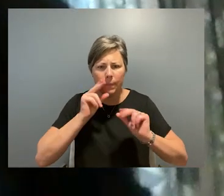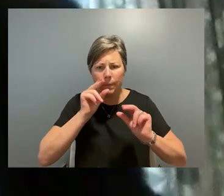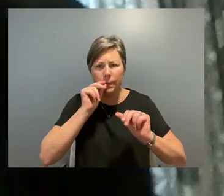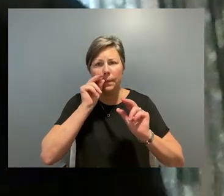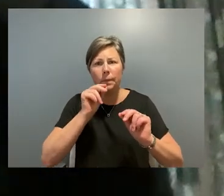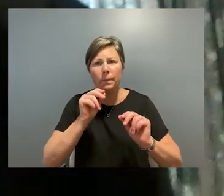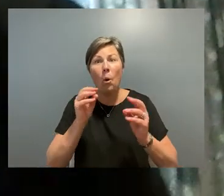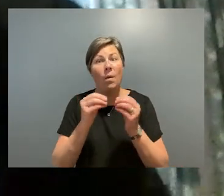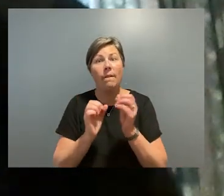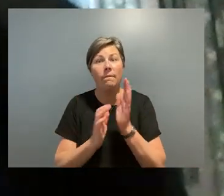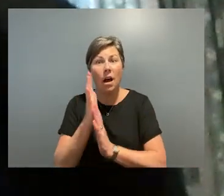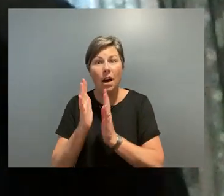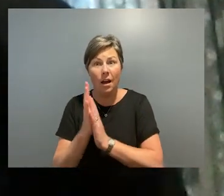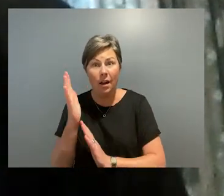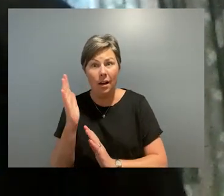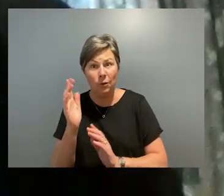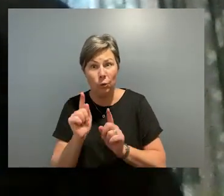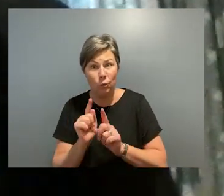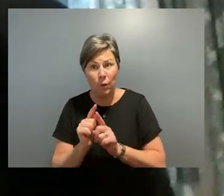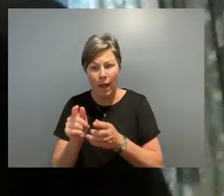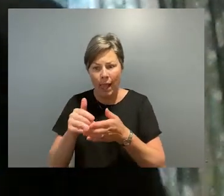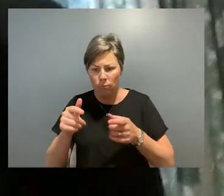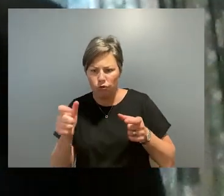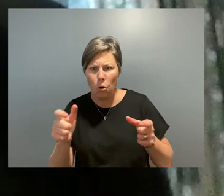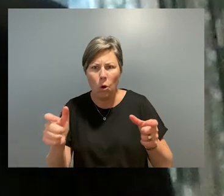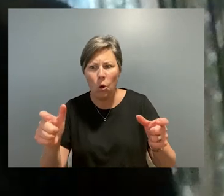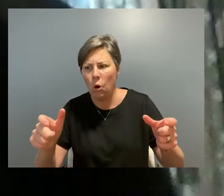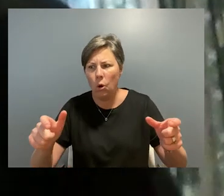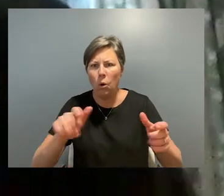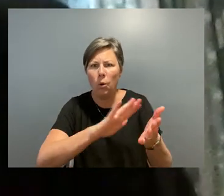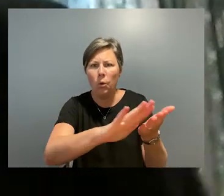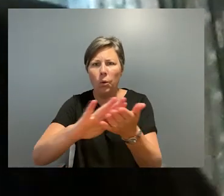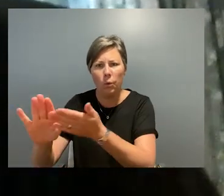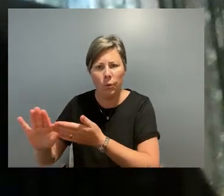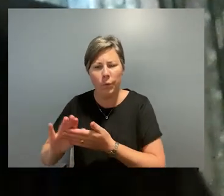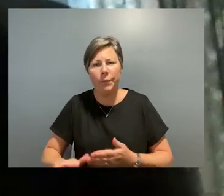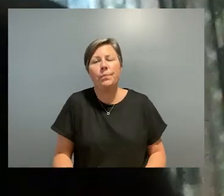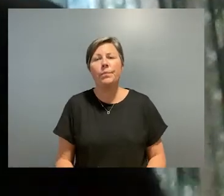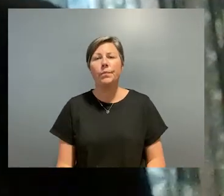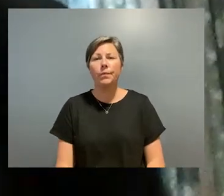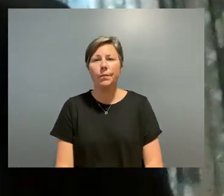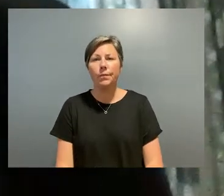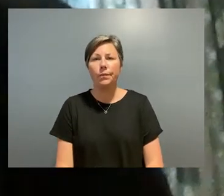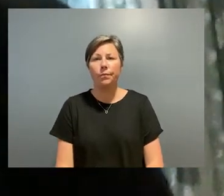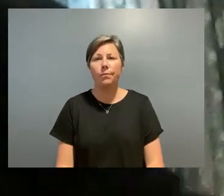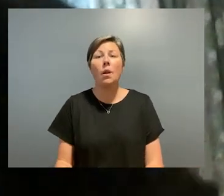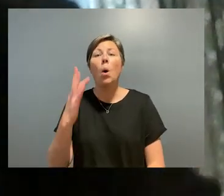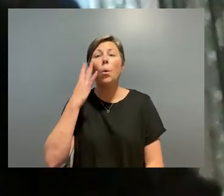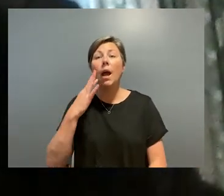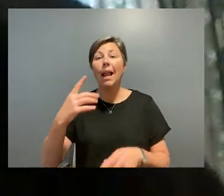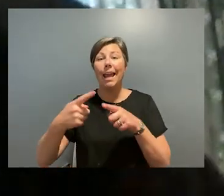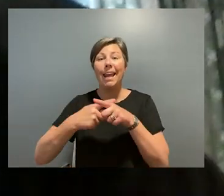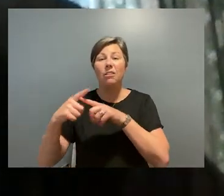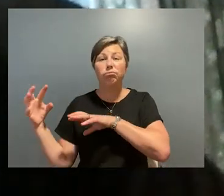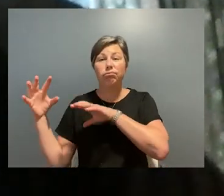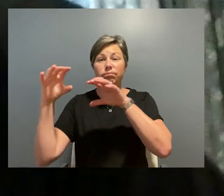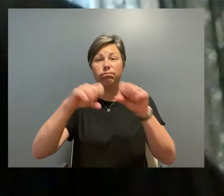Now, this is a cultural terminology because I like to speak on behalf of my culture. So at the time of unsettlement,